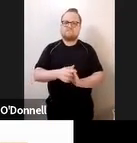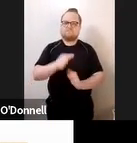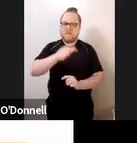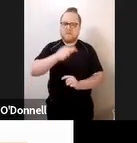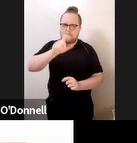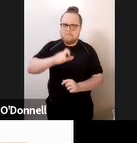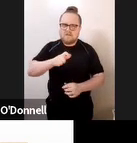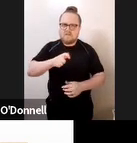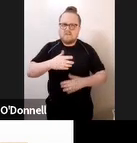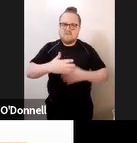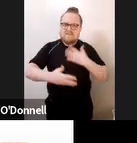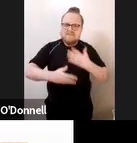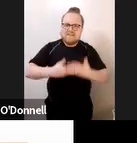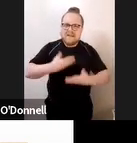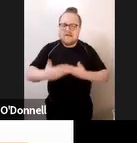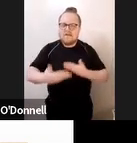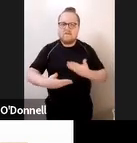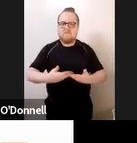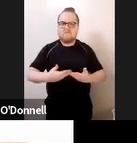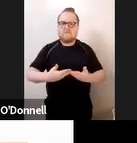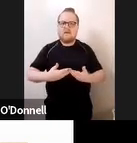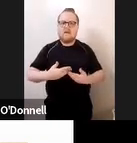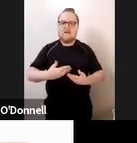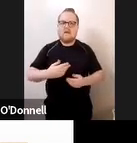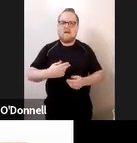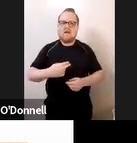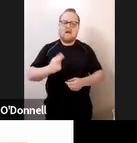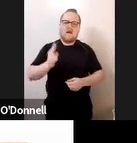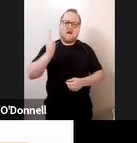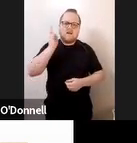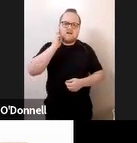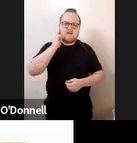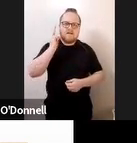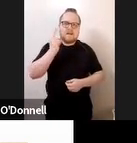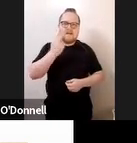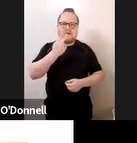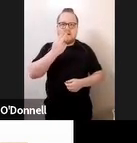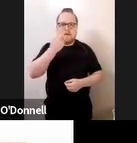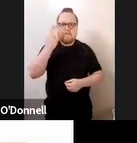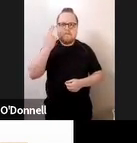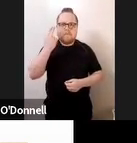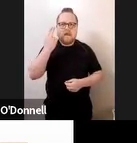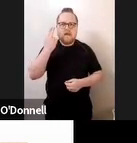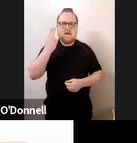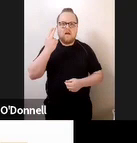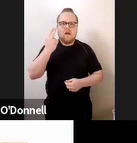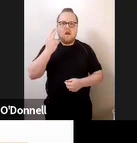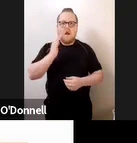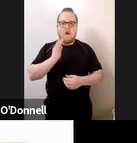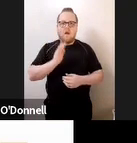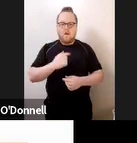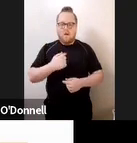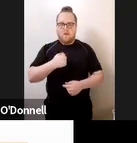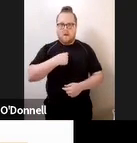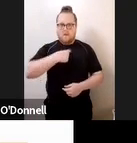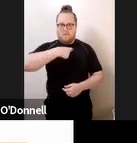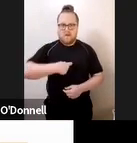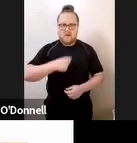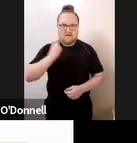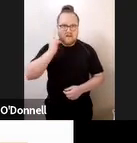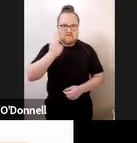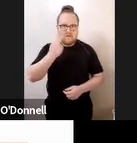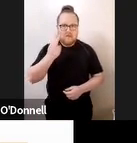is one factor and only one factor of her identity. She is Femke,